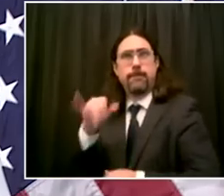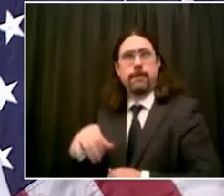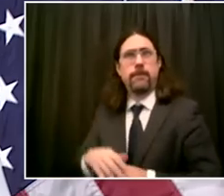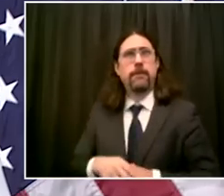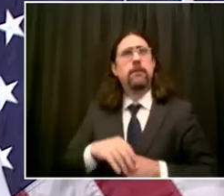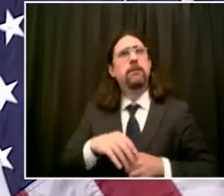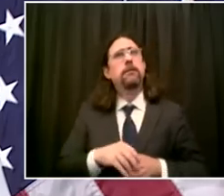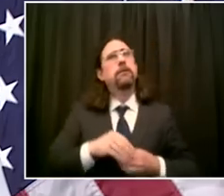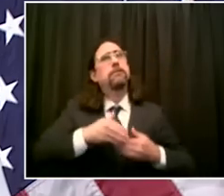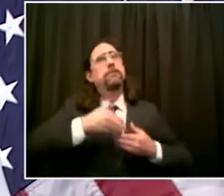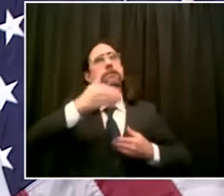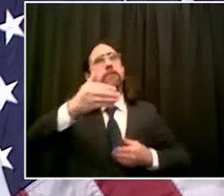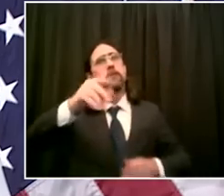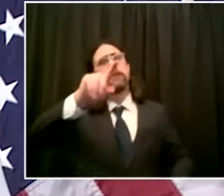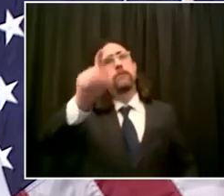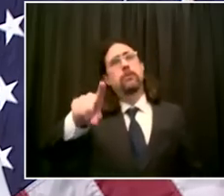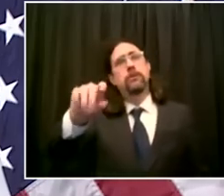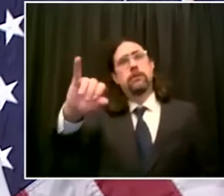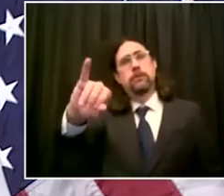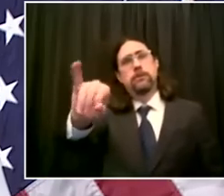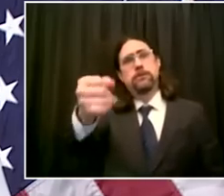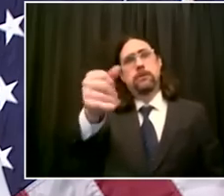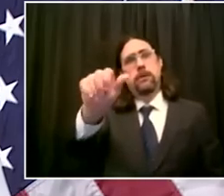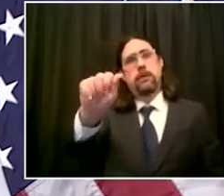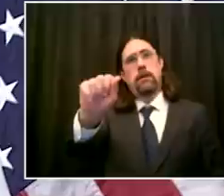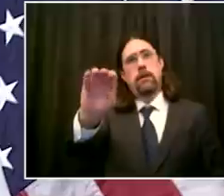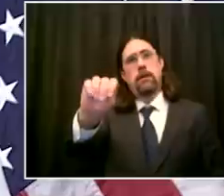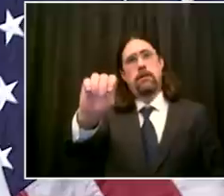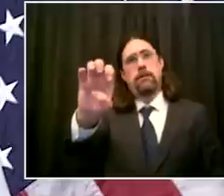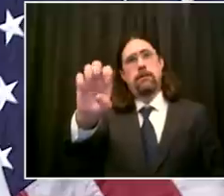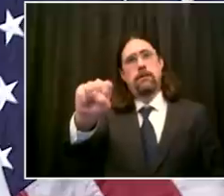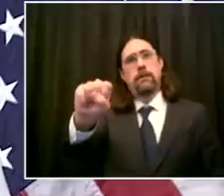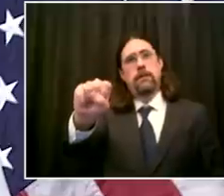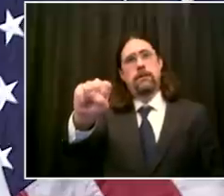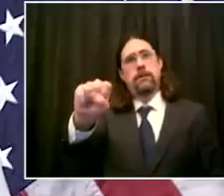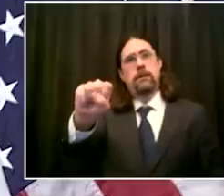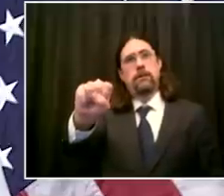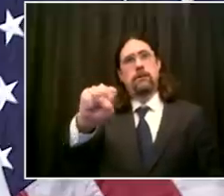to as good a start as possible possible that is the right word for it